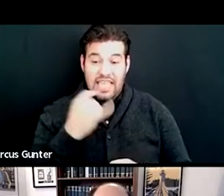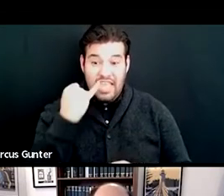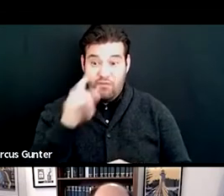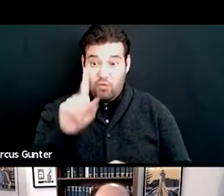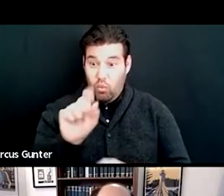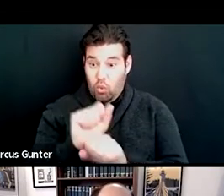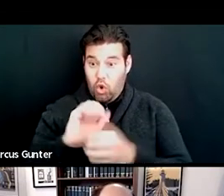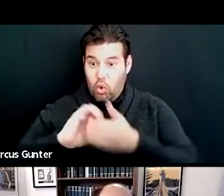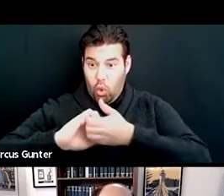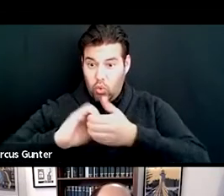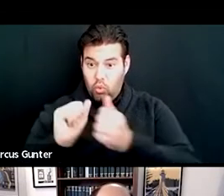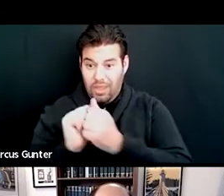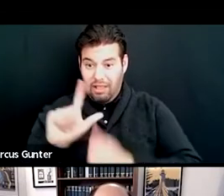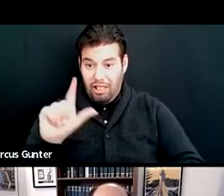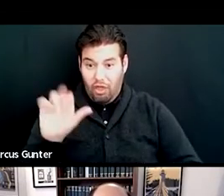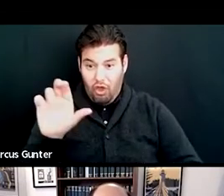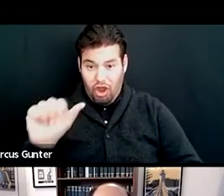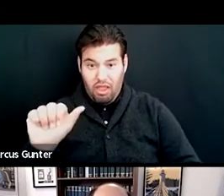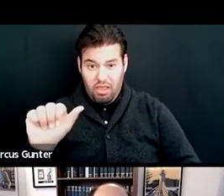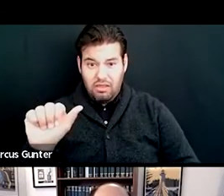closely with Laura, then